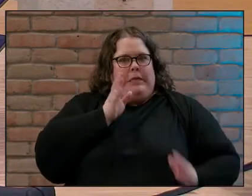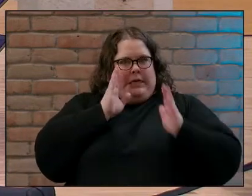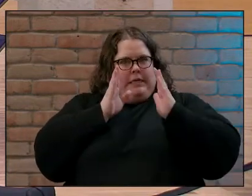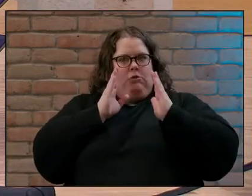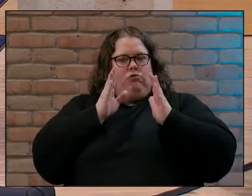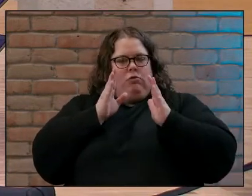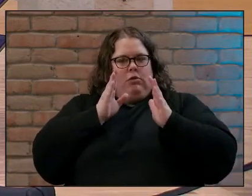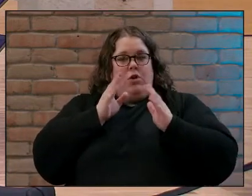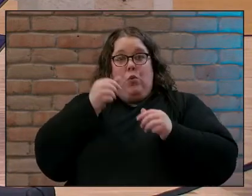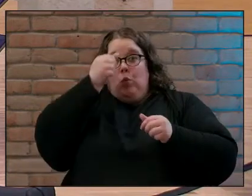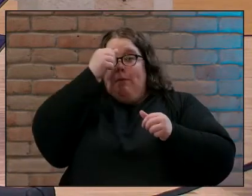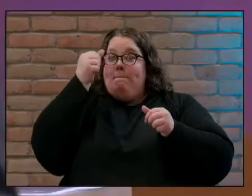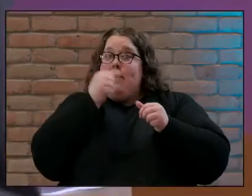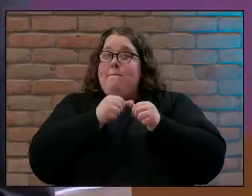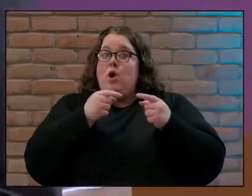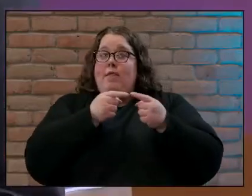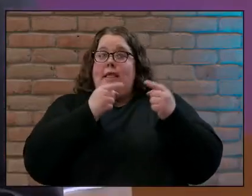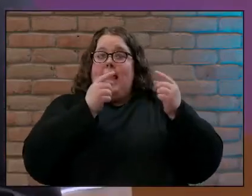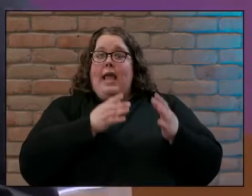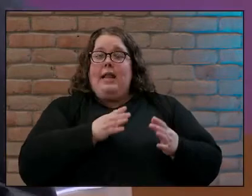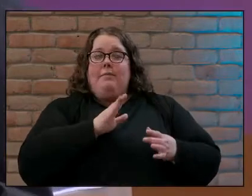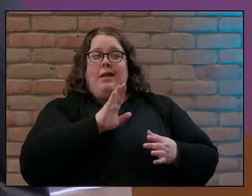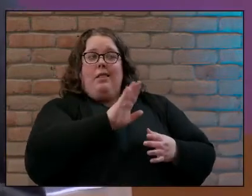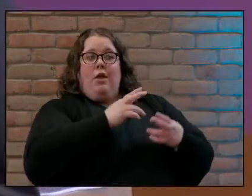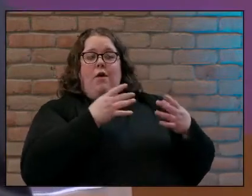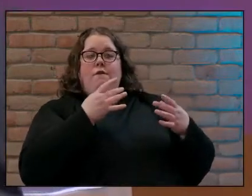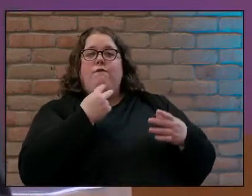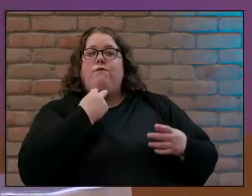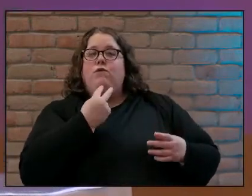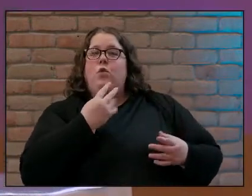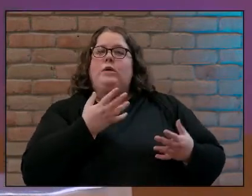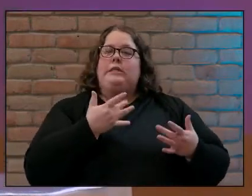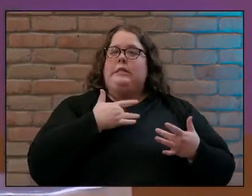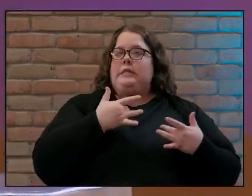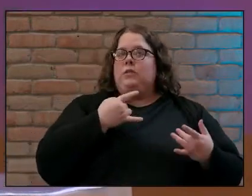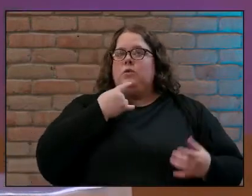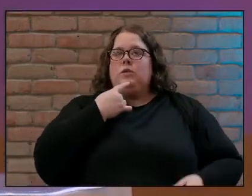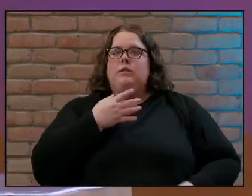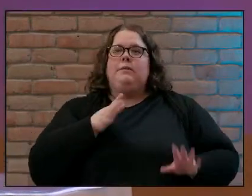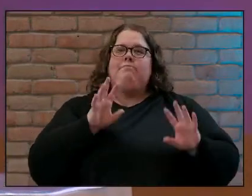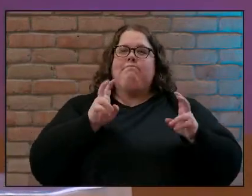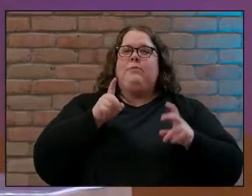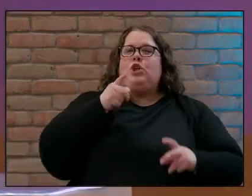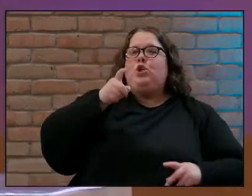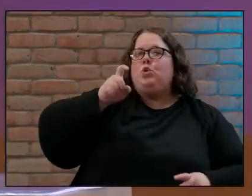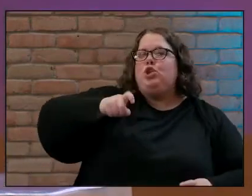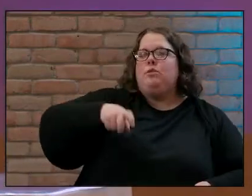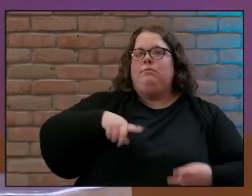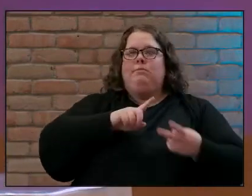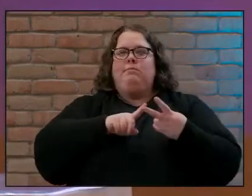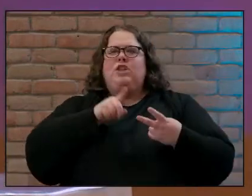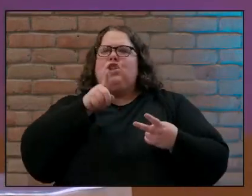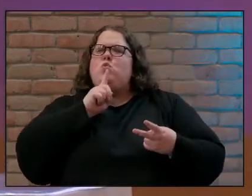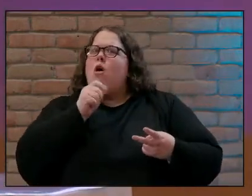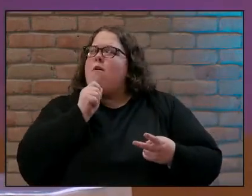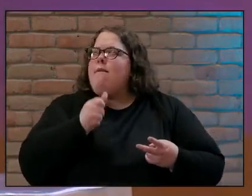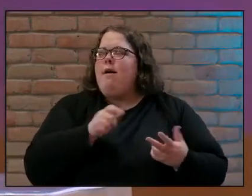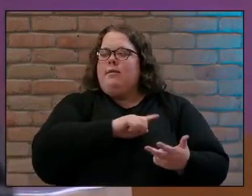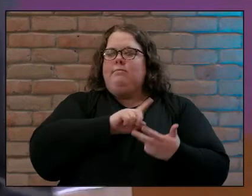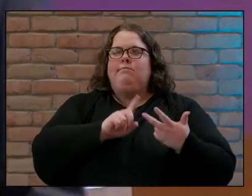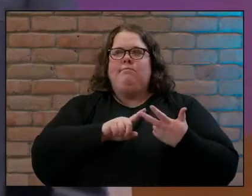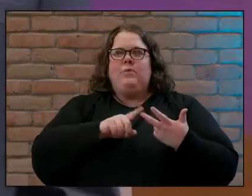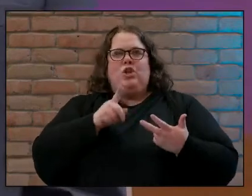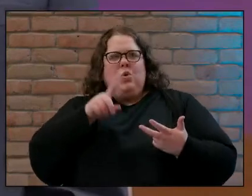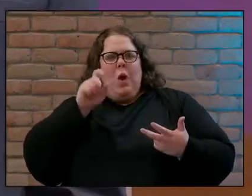to remember the enemy's voice is always this say things like you should like you're not like you